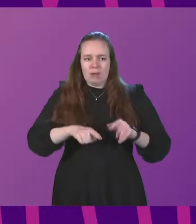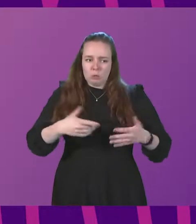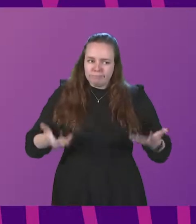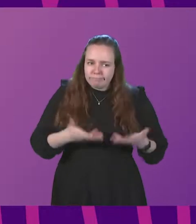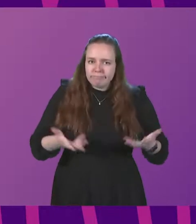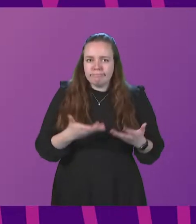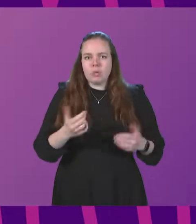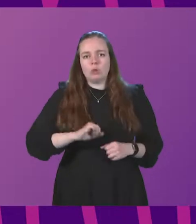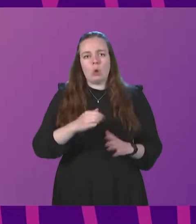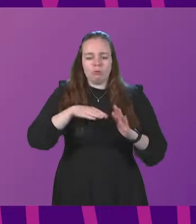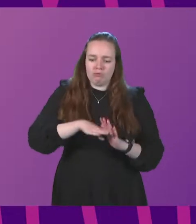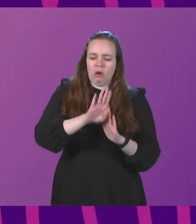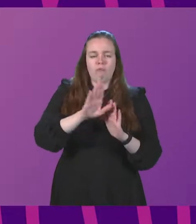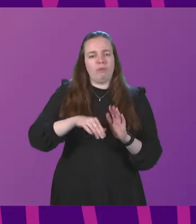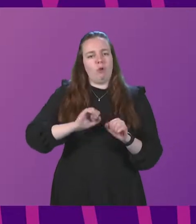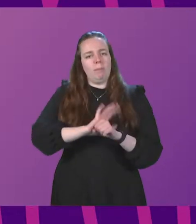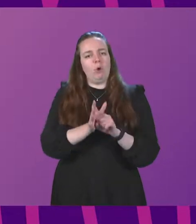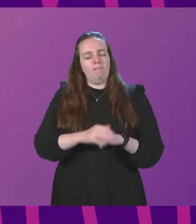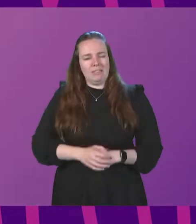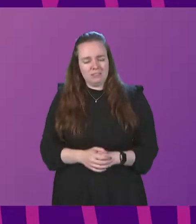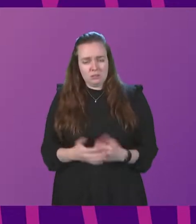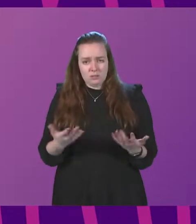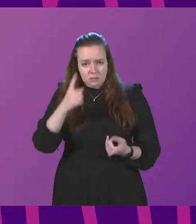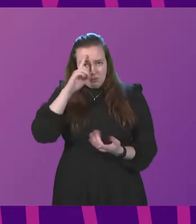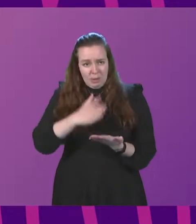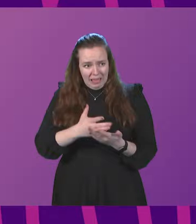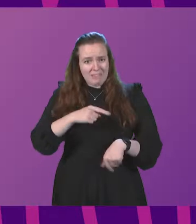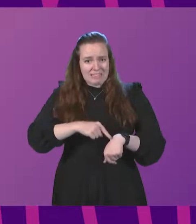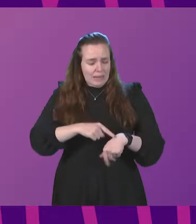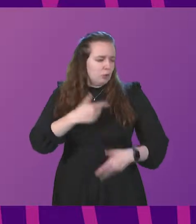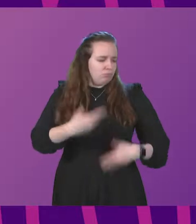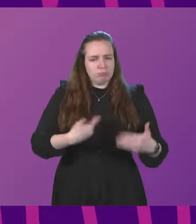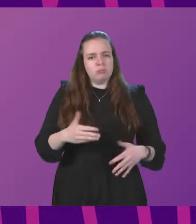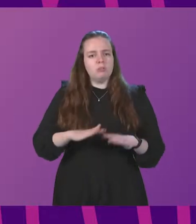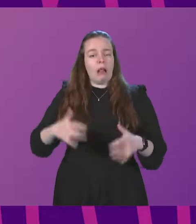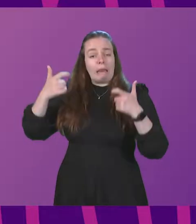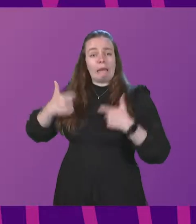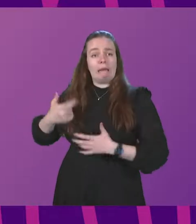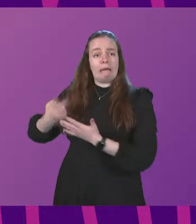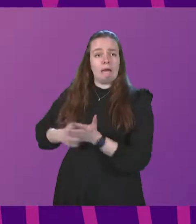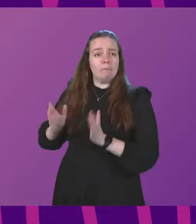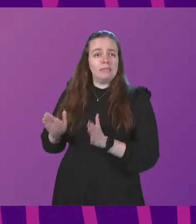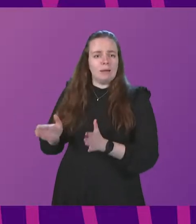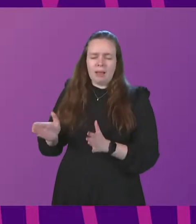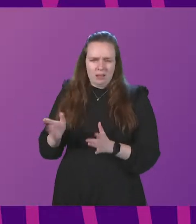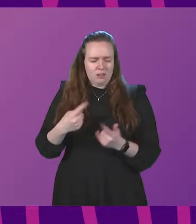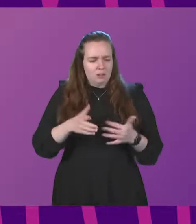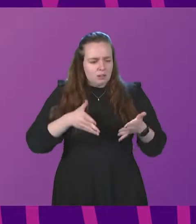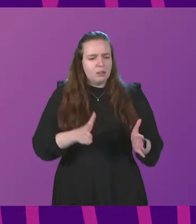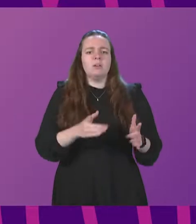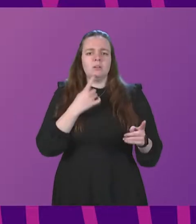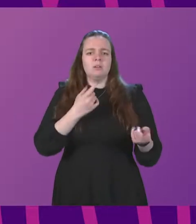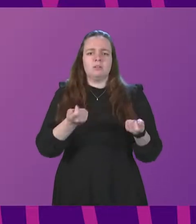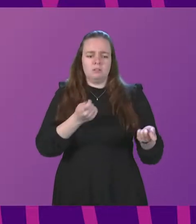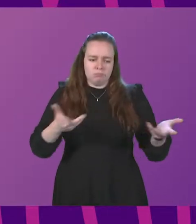from the pandemic. We believe it is time to move on from blanket legal restrictions to an approach that emphasises personal